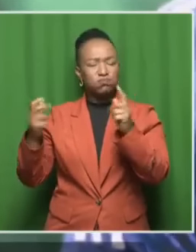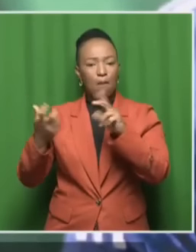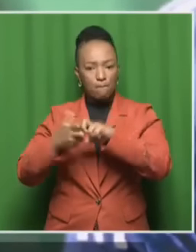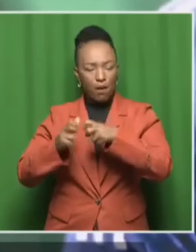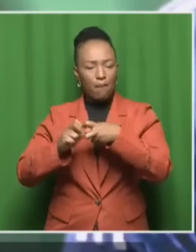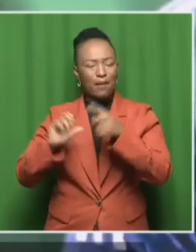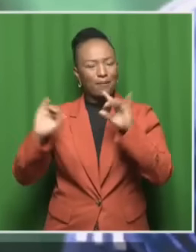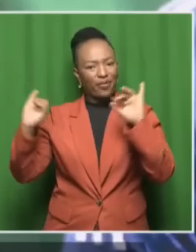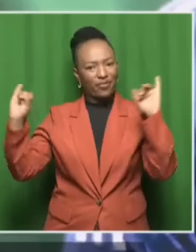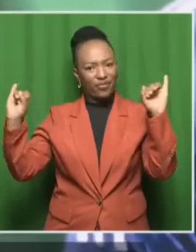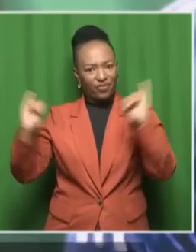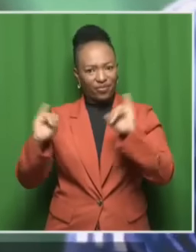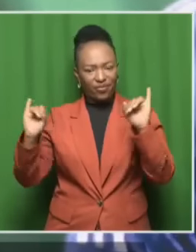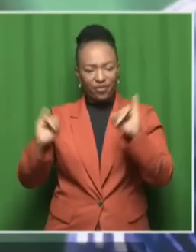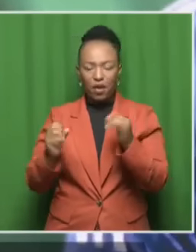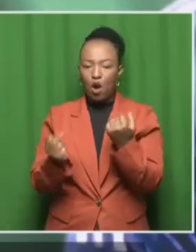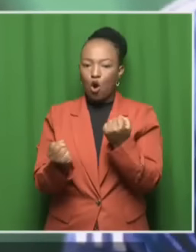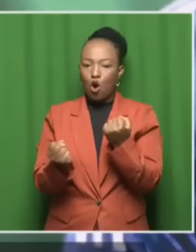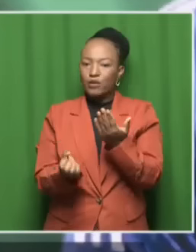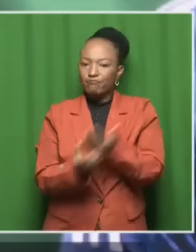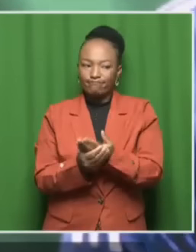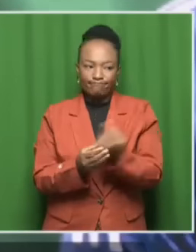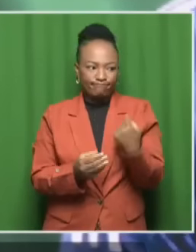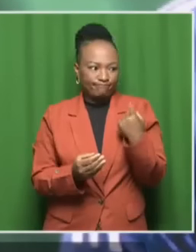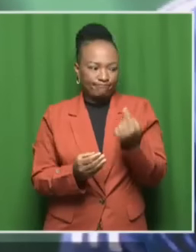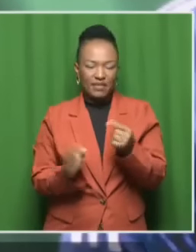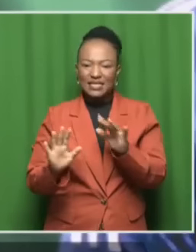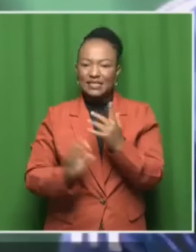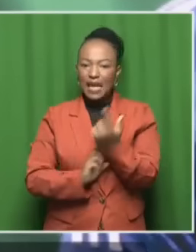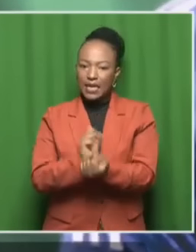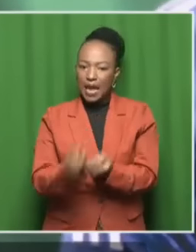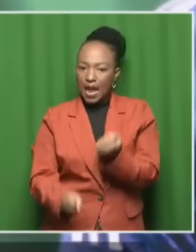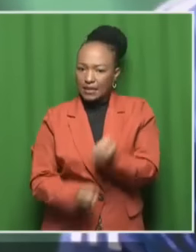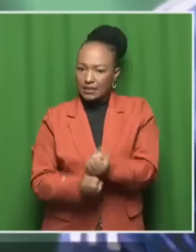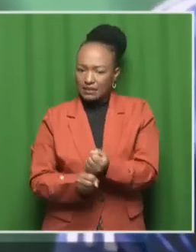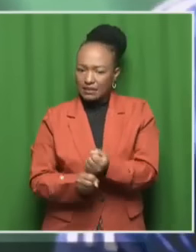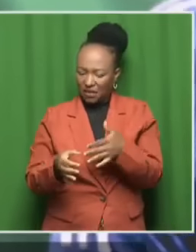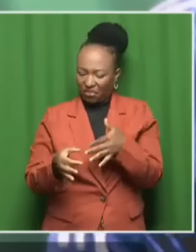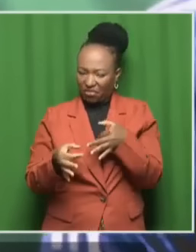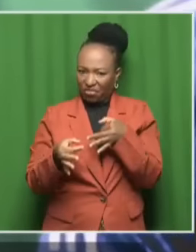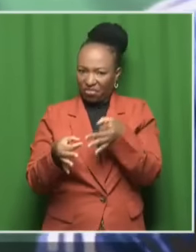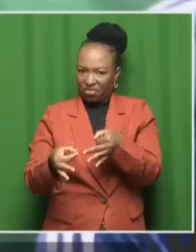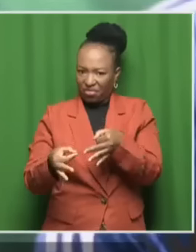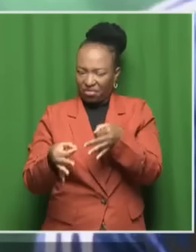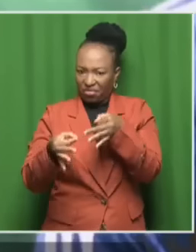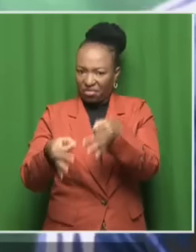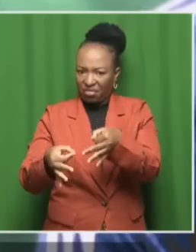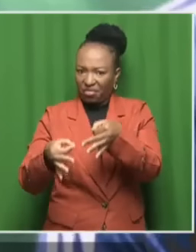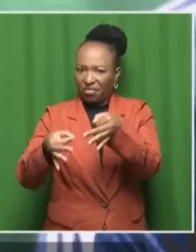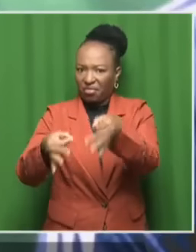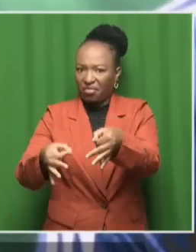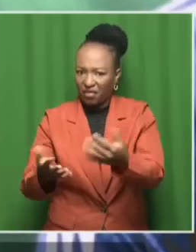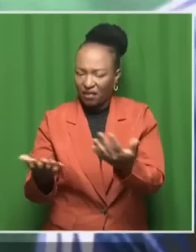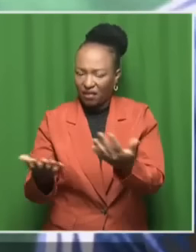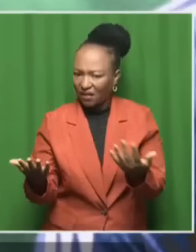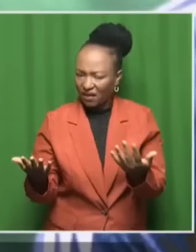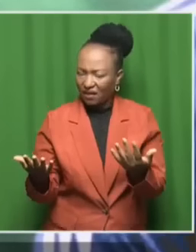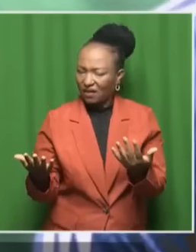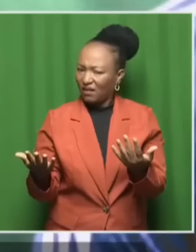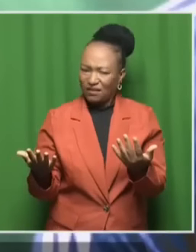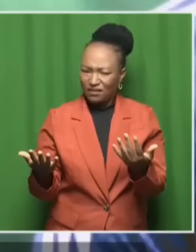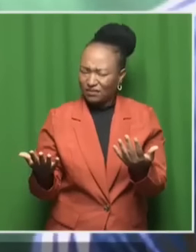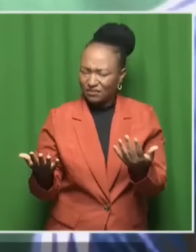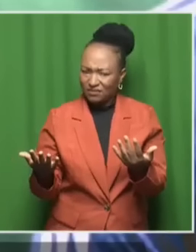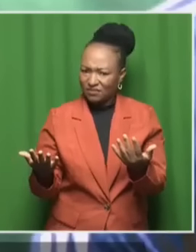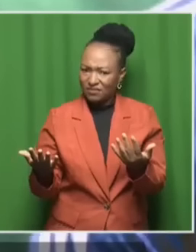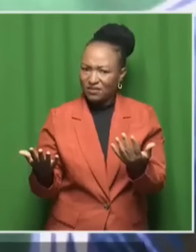And this case that is taken more than 10 years should not be taken as an event. It's part